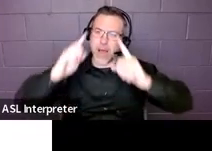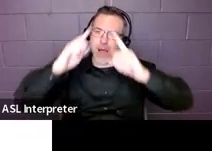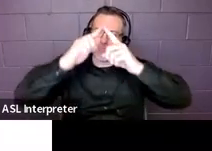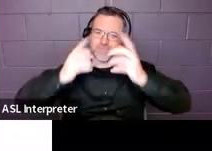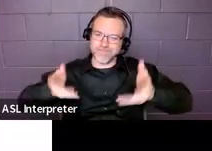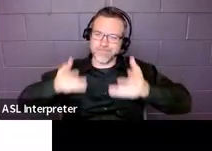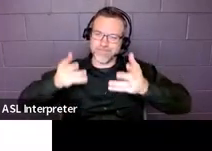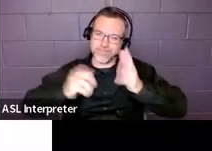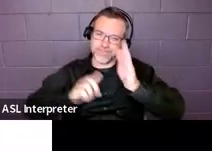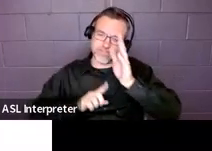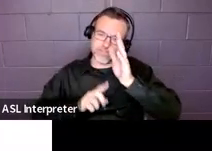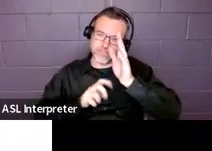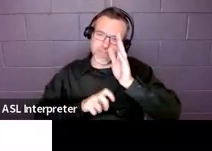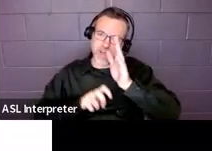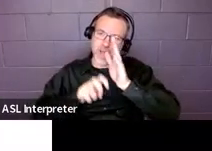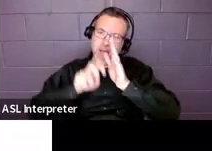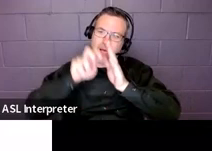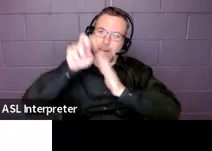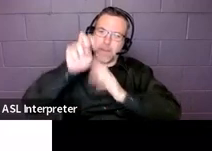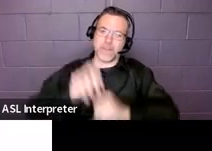general education peers.